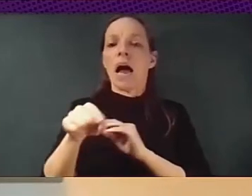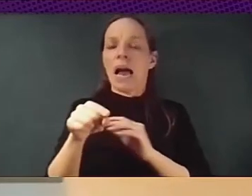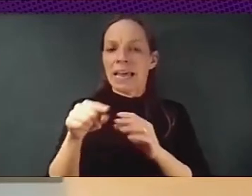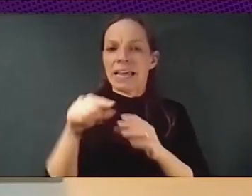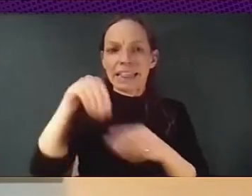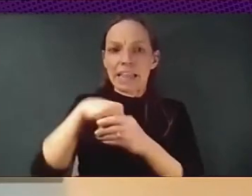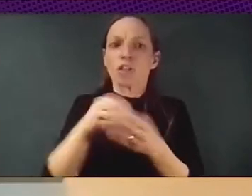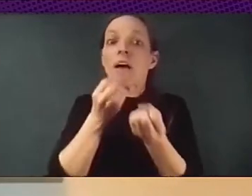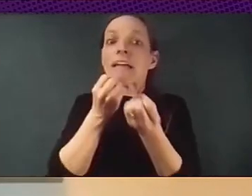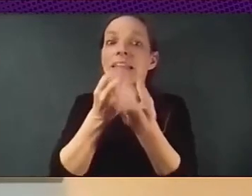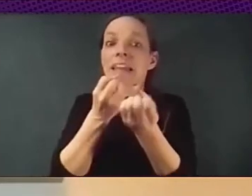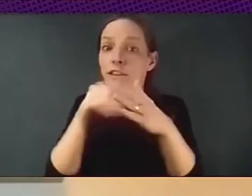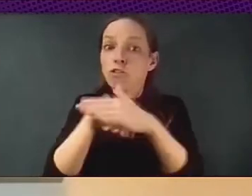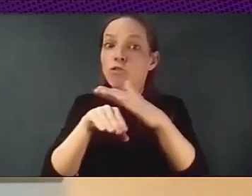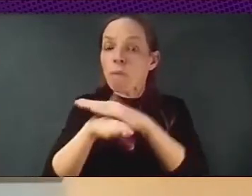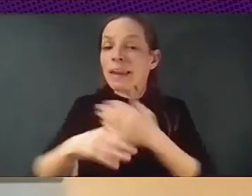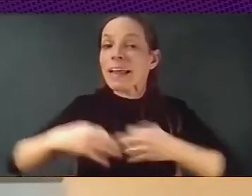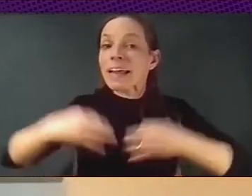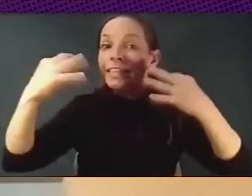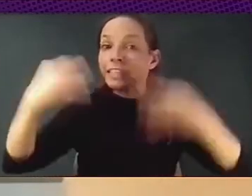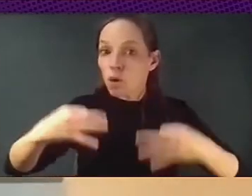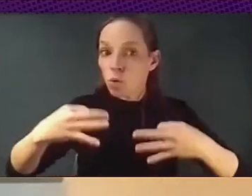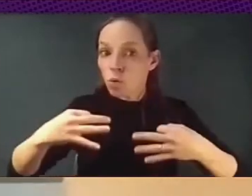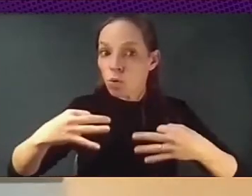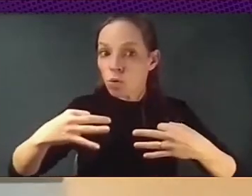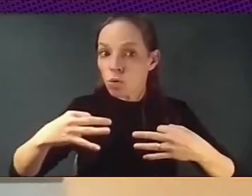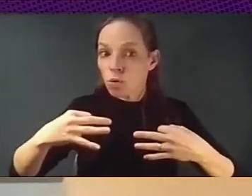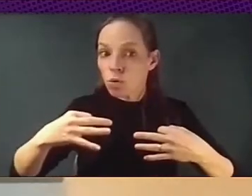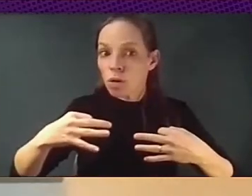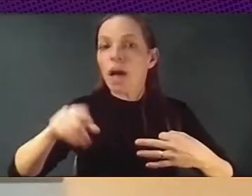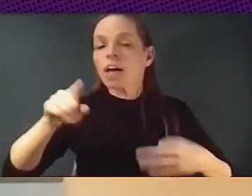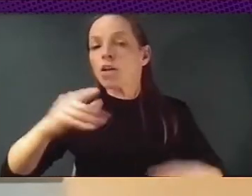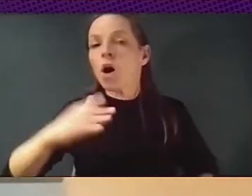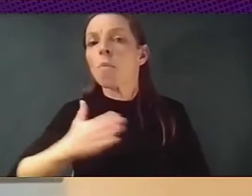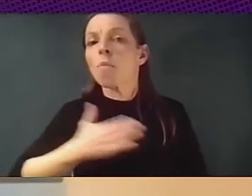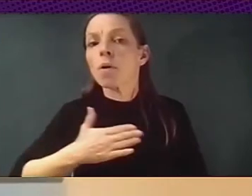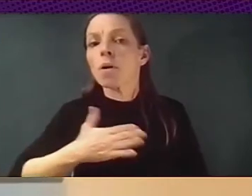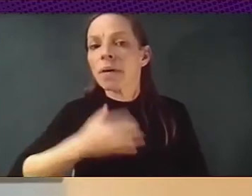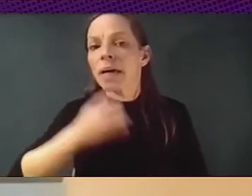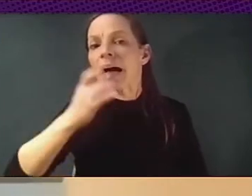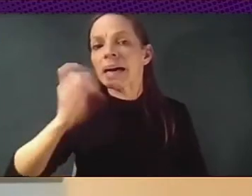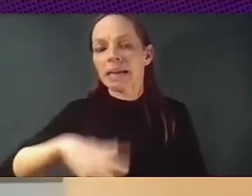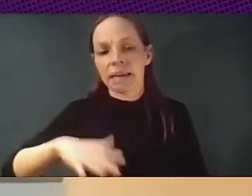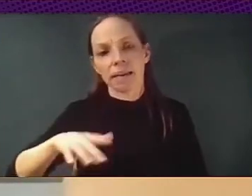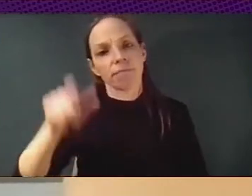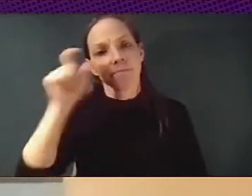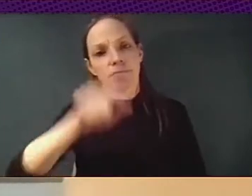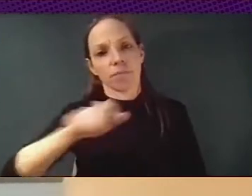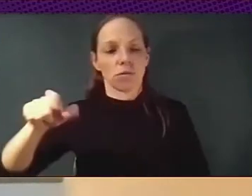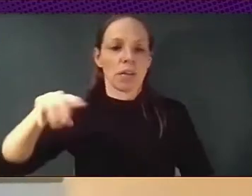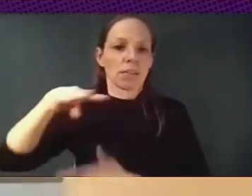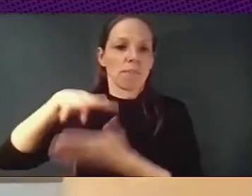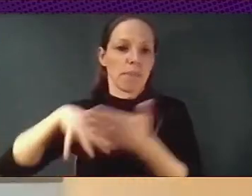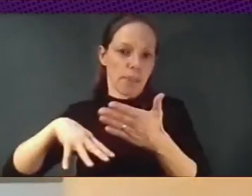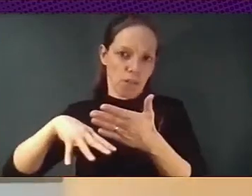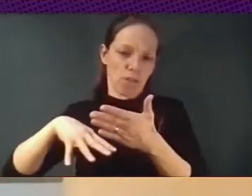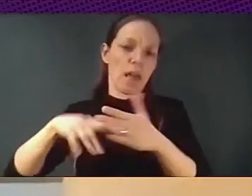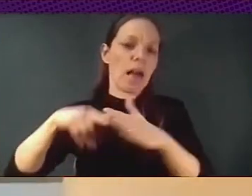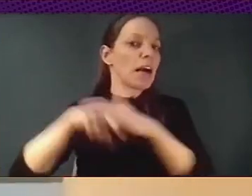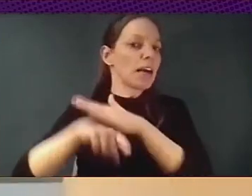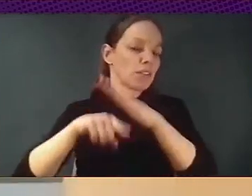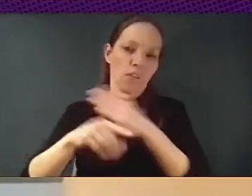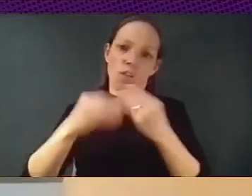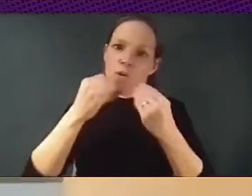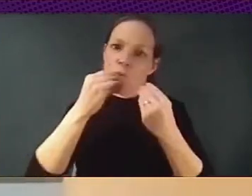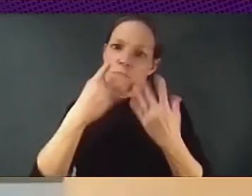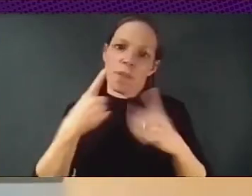of Barcelona, it is managed and developed as a public good, as a common good. And it is owned by the community